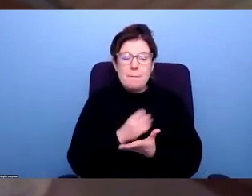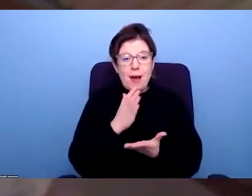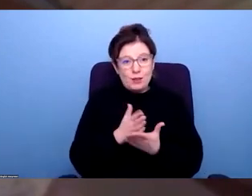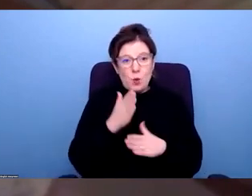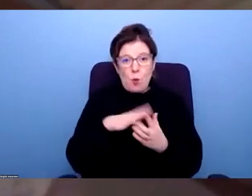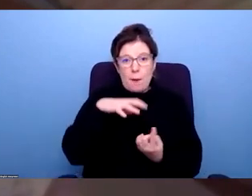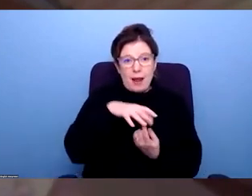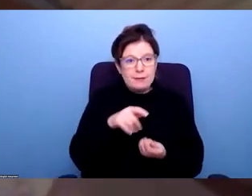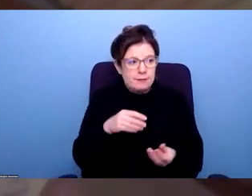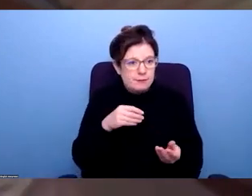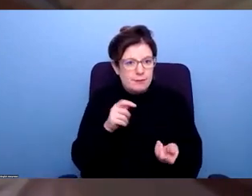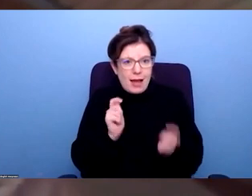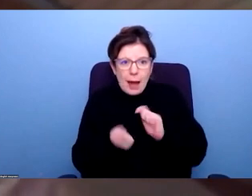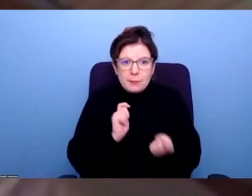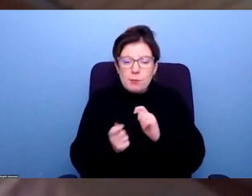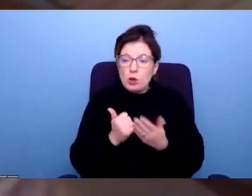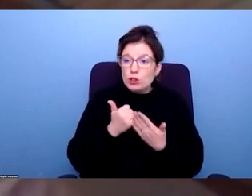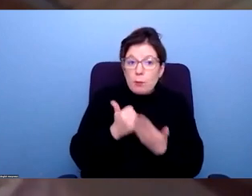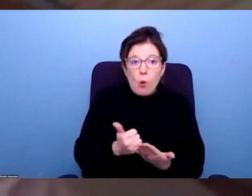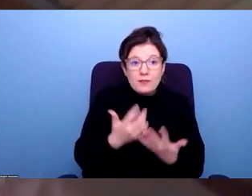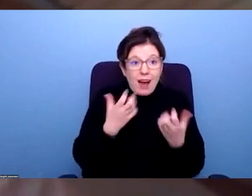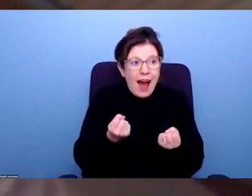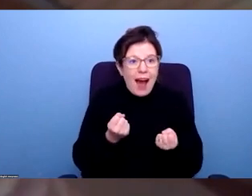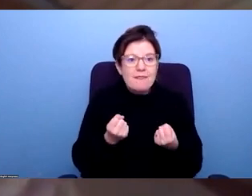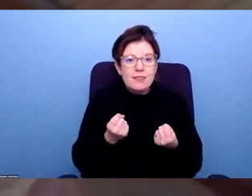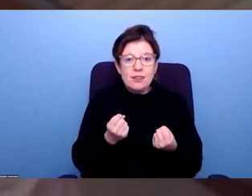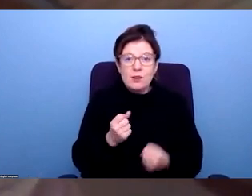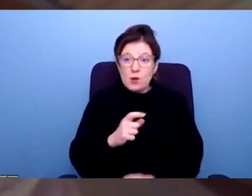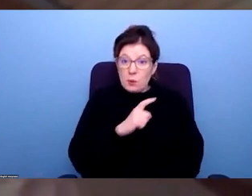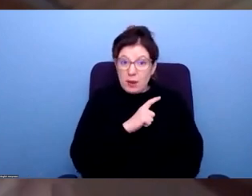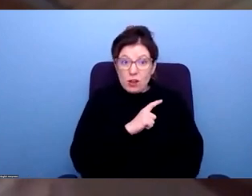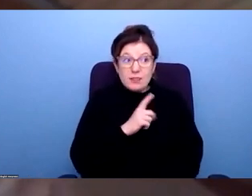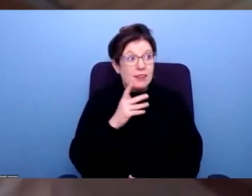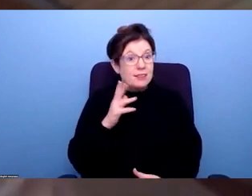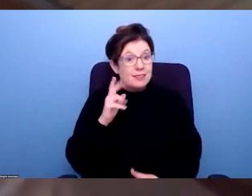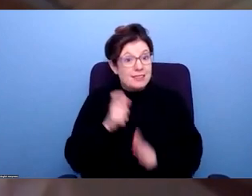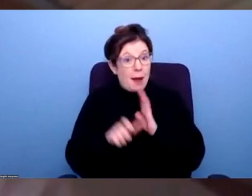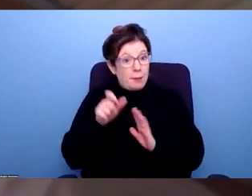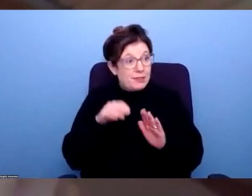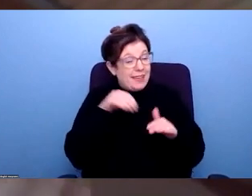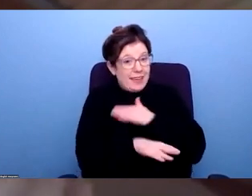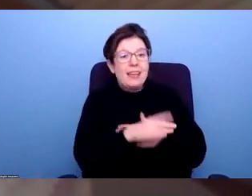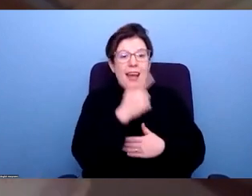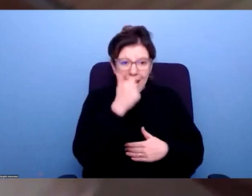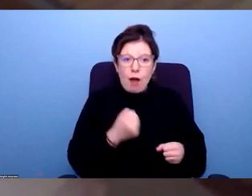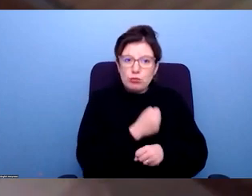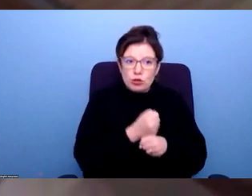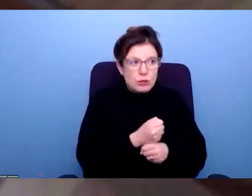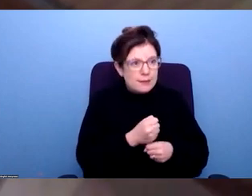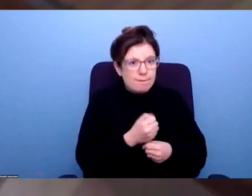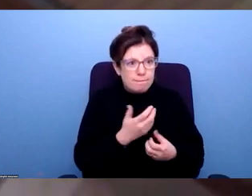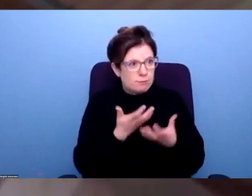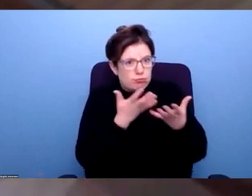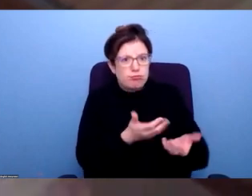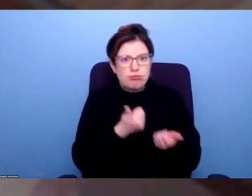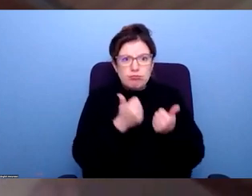adaptable, more supportive, and so that people can be, you know, can be productive in work, can can be well rewarded in work and can, and can, and